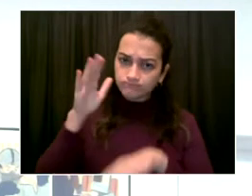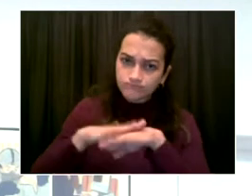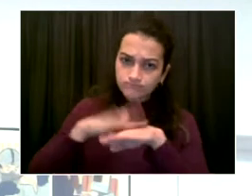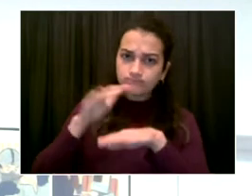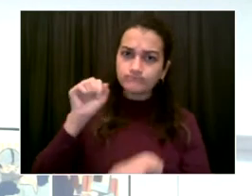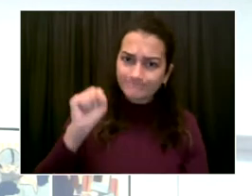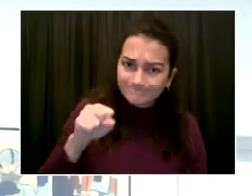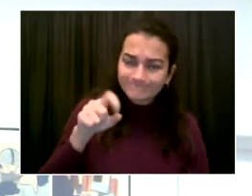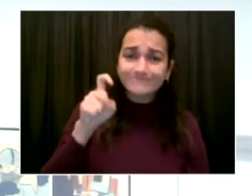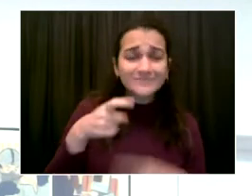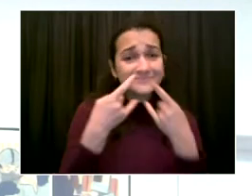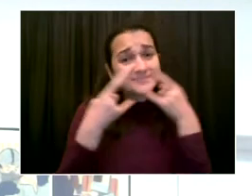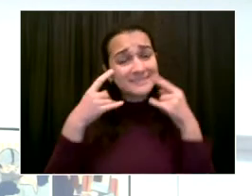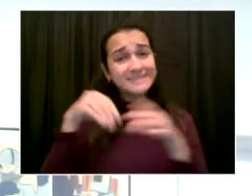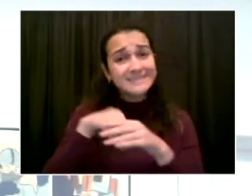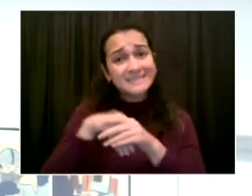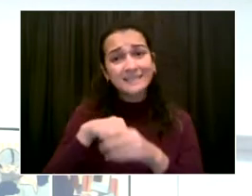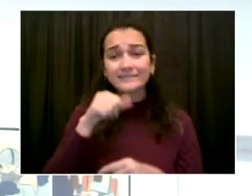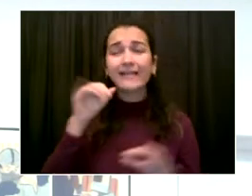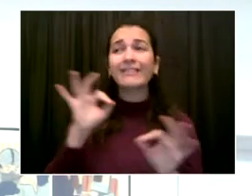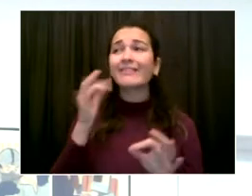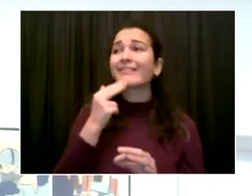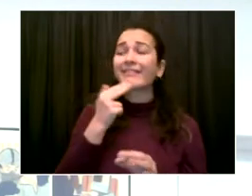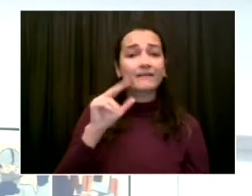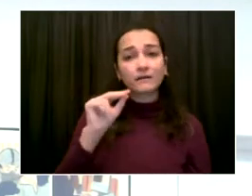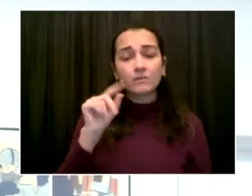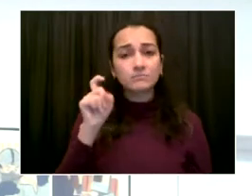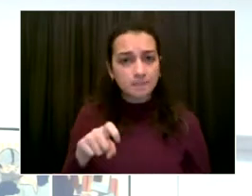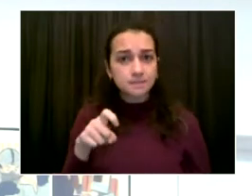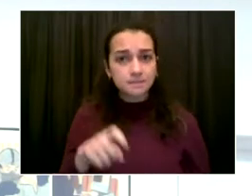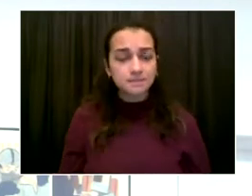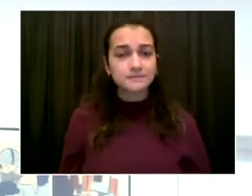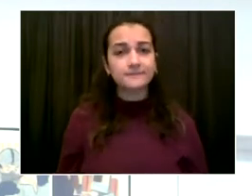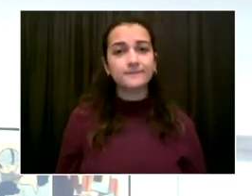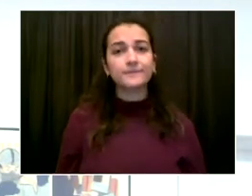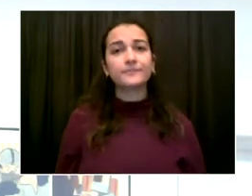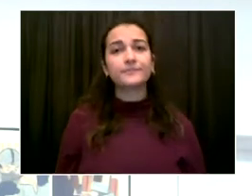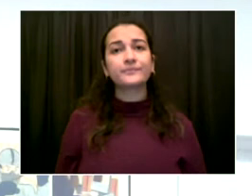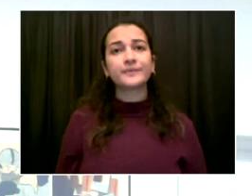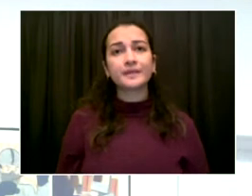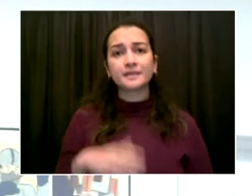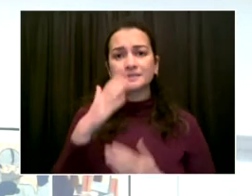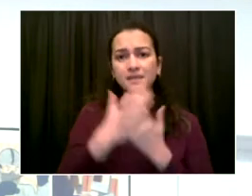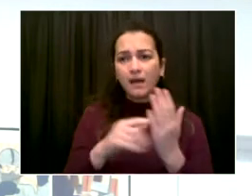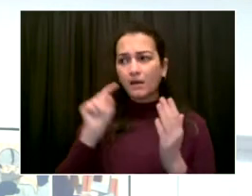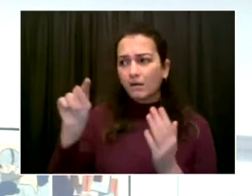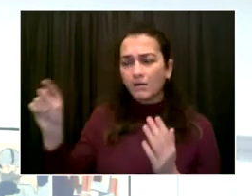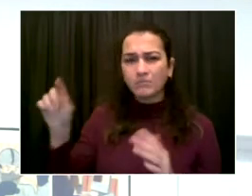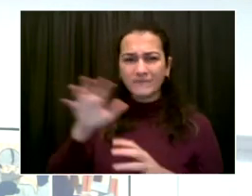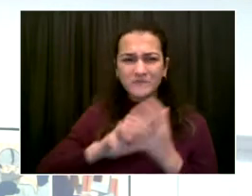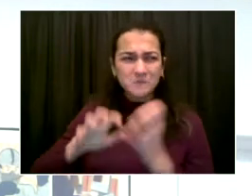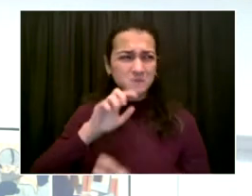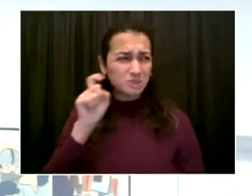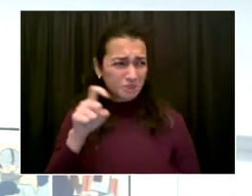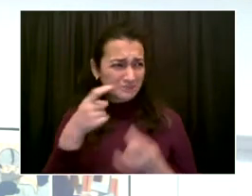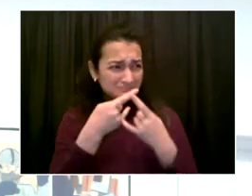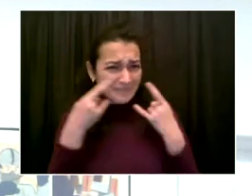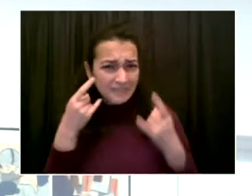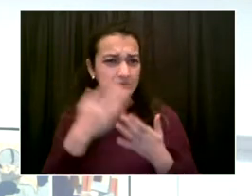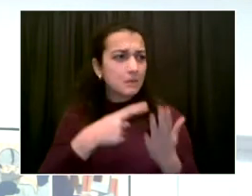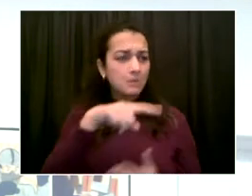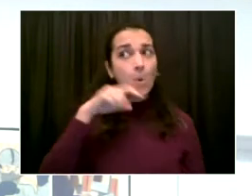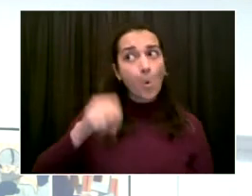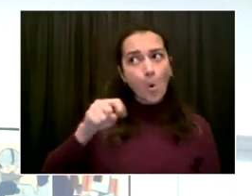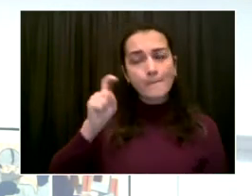guidance related to face covering. So we want to deliver a very clear and unequivocal